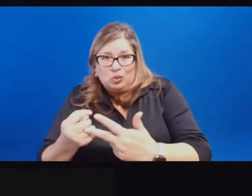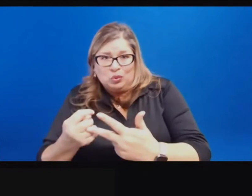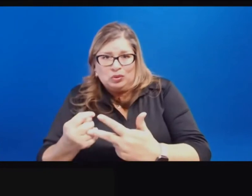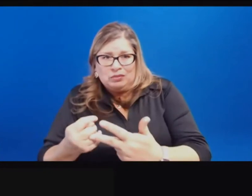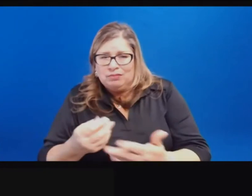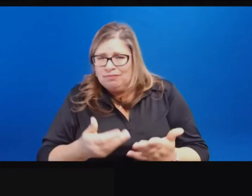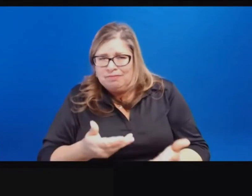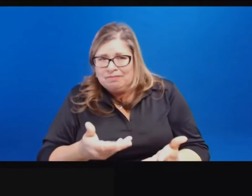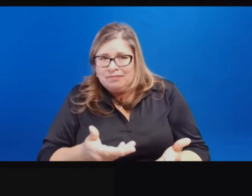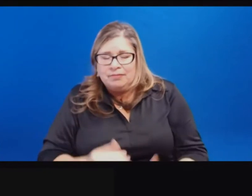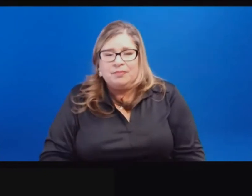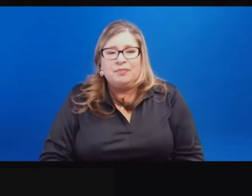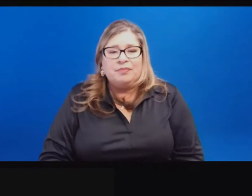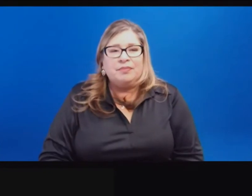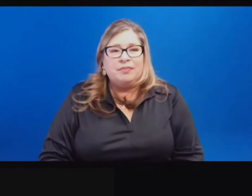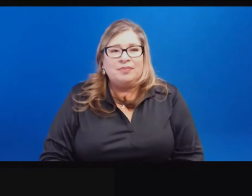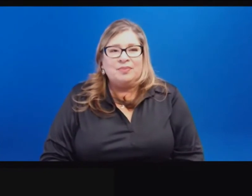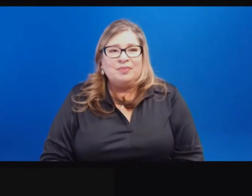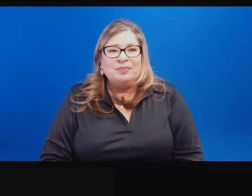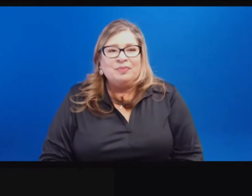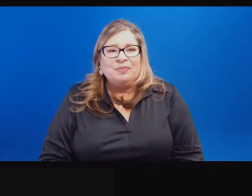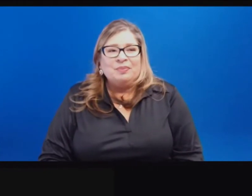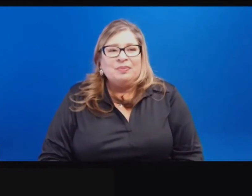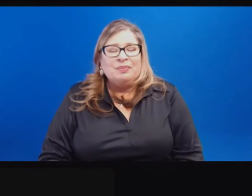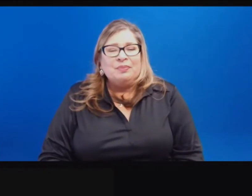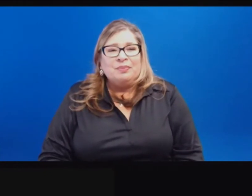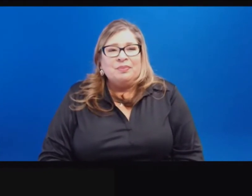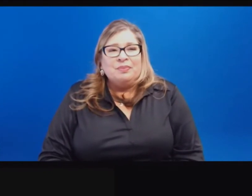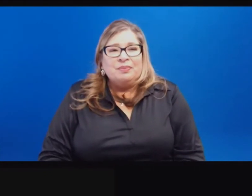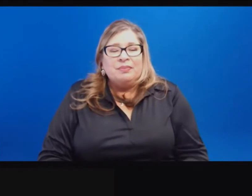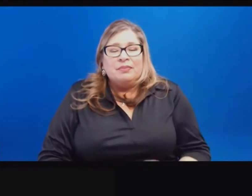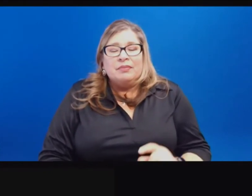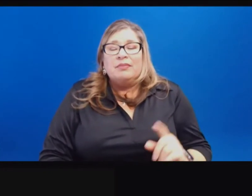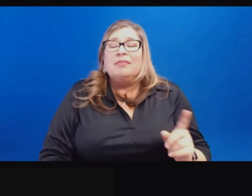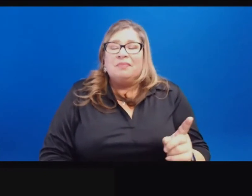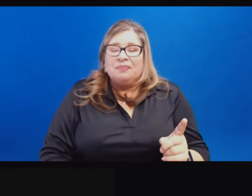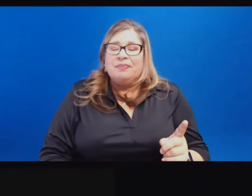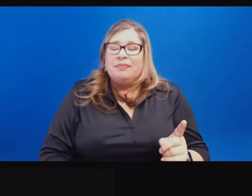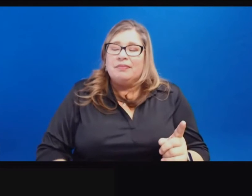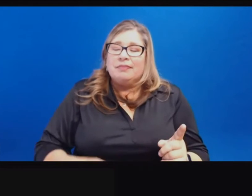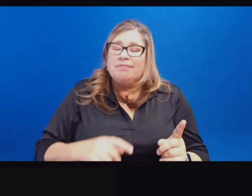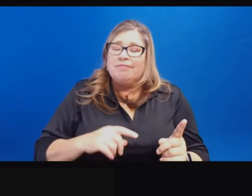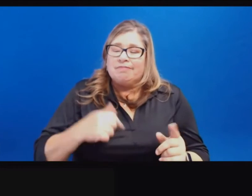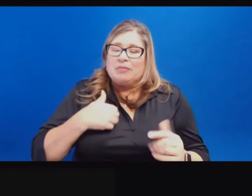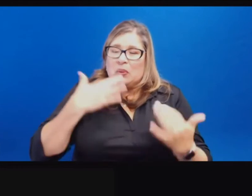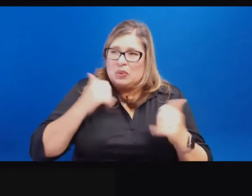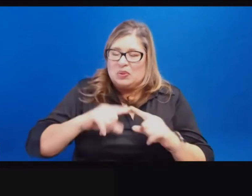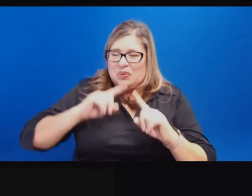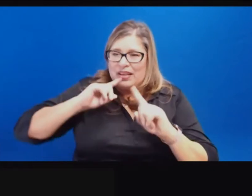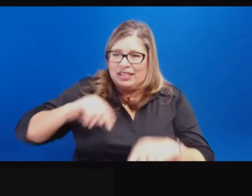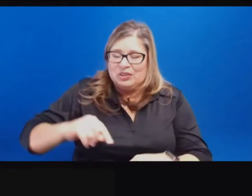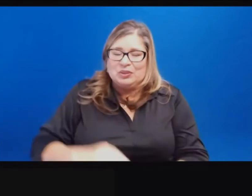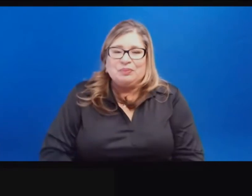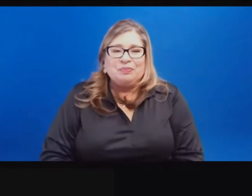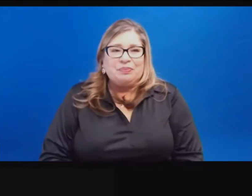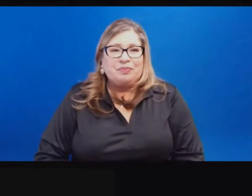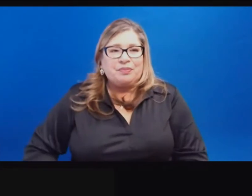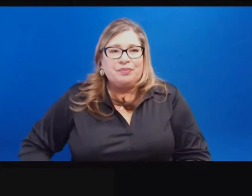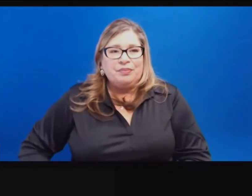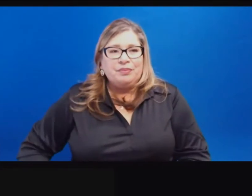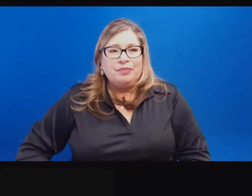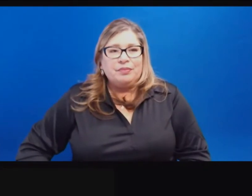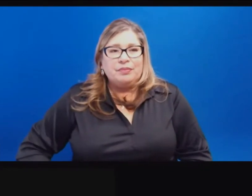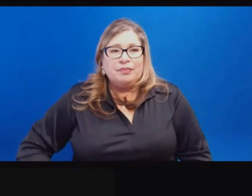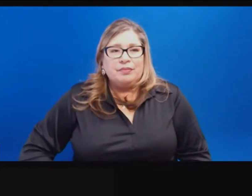Great. Yeah, no, I'll take a stab at yours, Brody. Um, so first, you know, variants in general are concern, right?